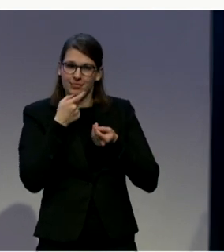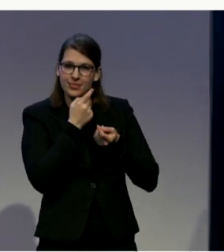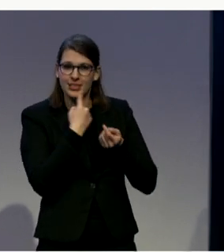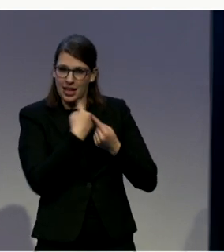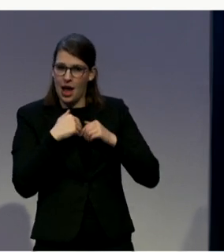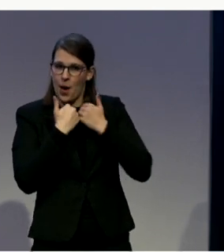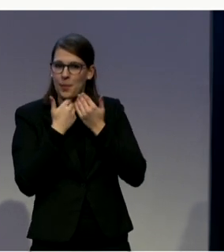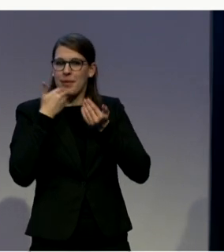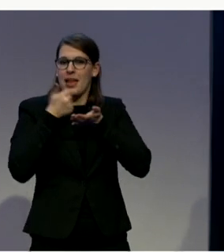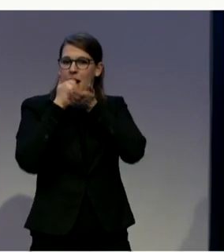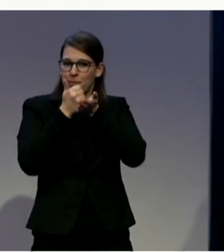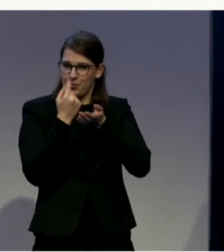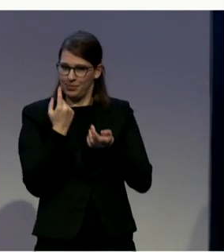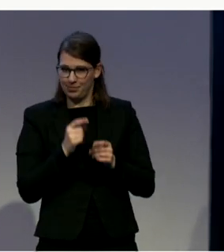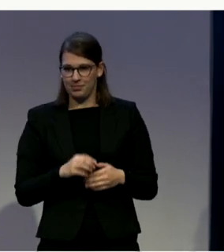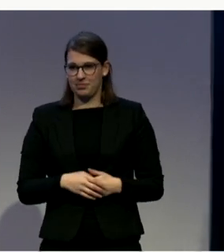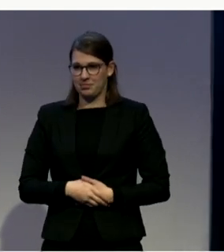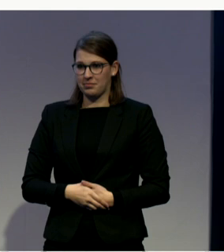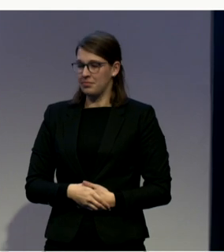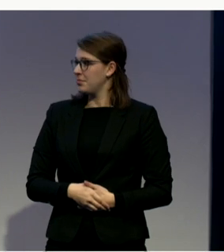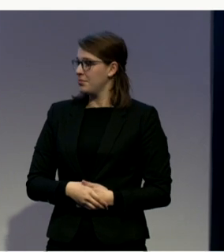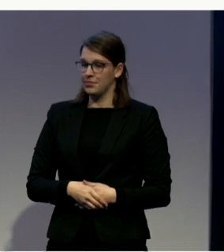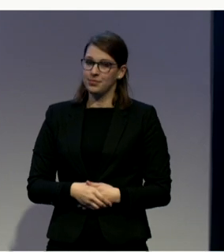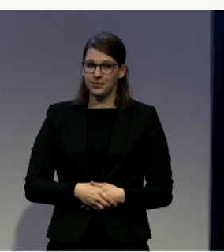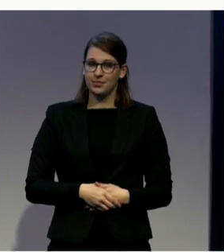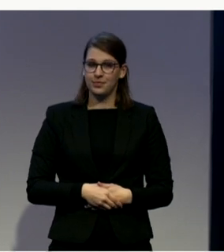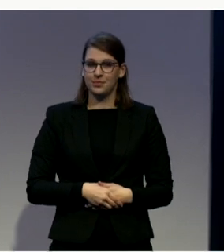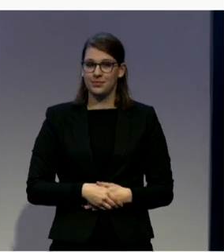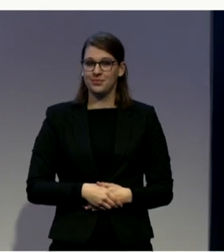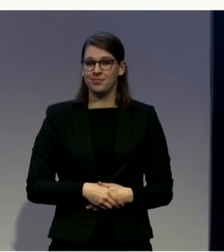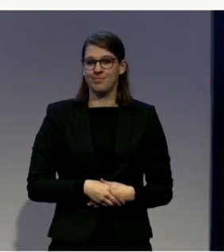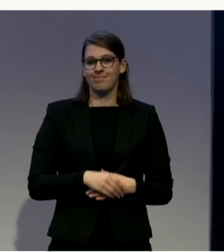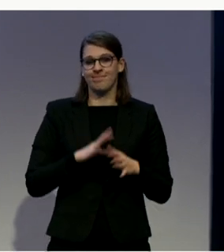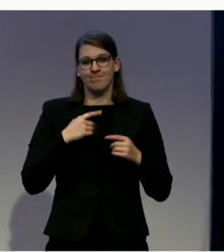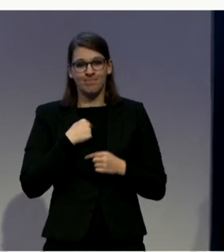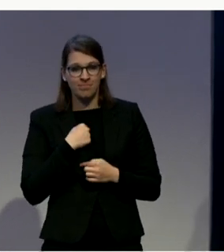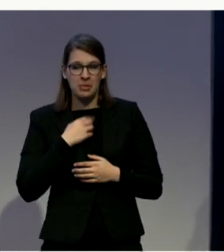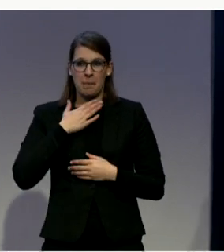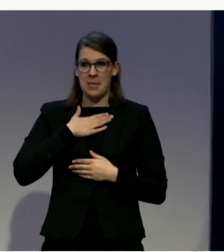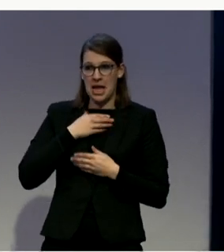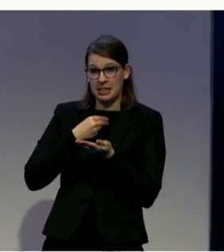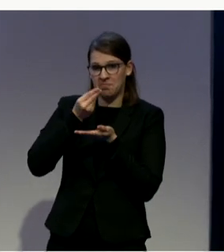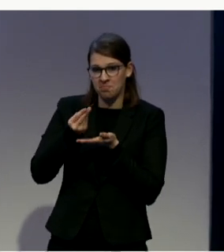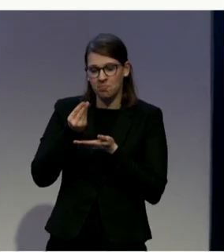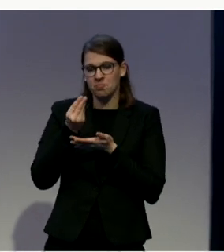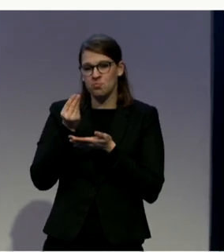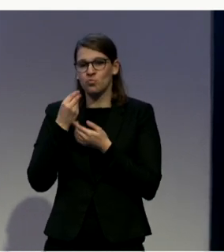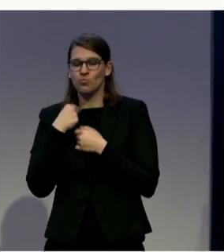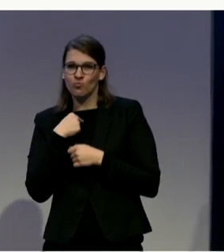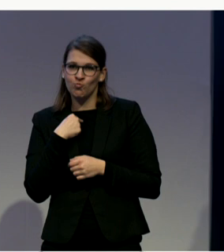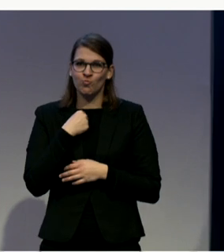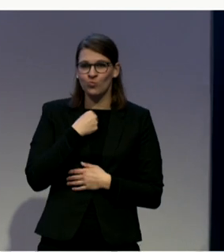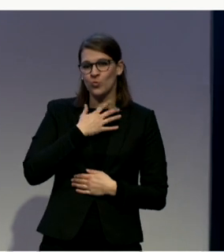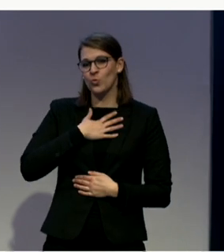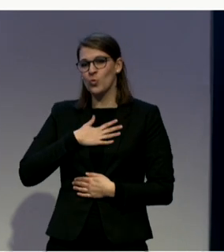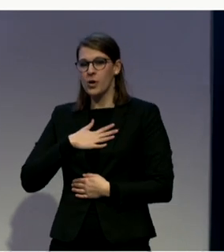Hi. So for me, if I could give advice, I would say that it's very important